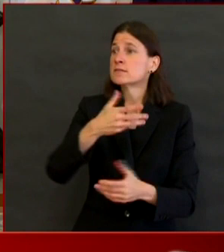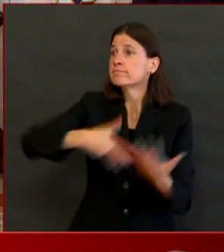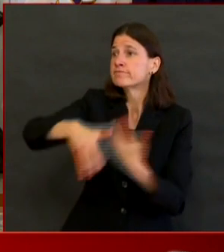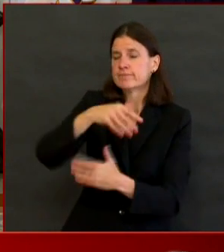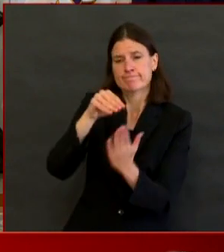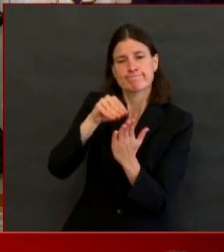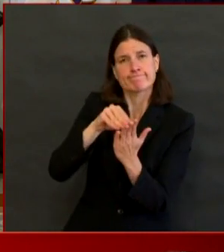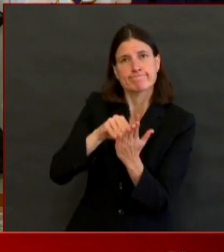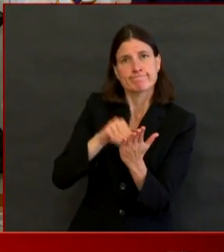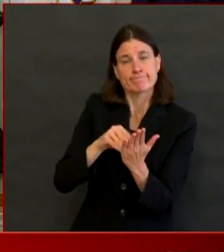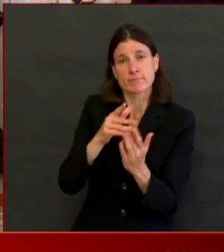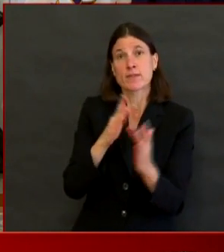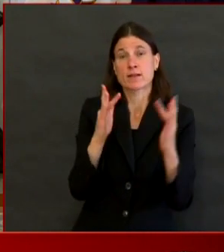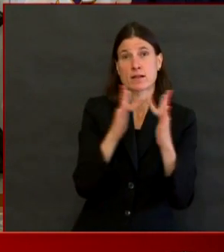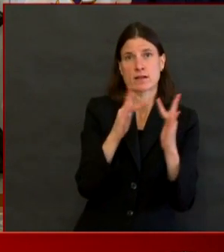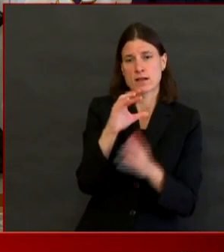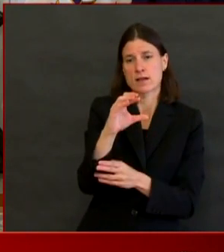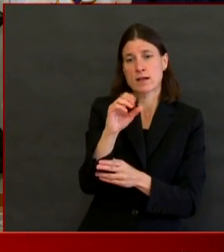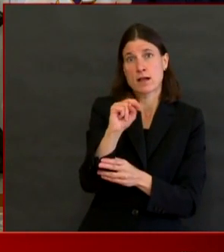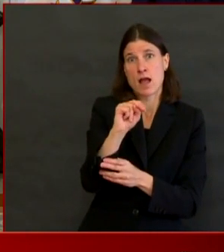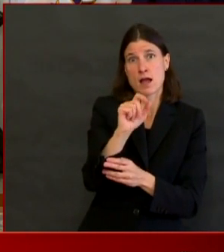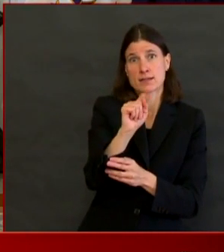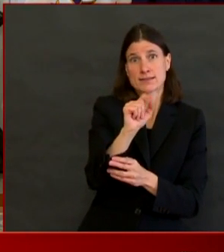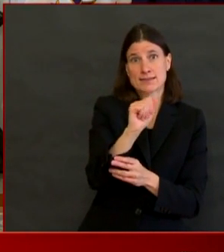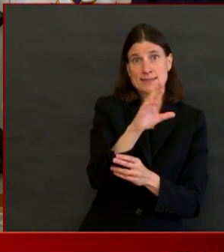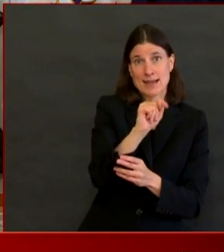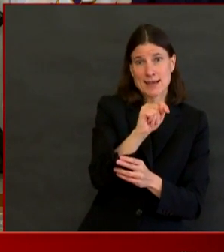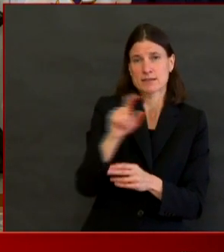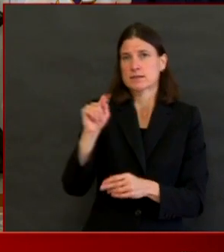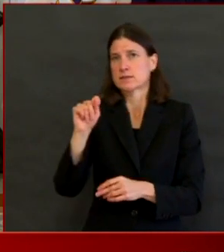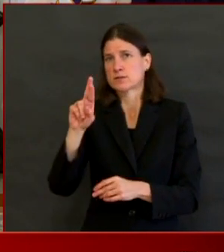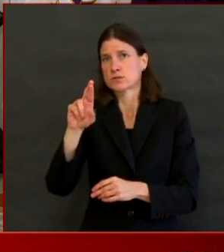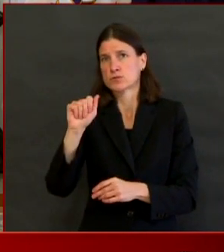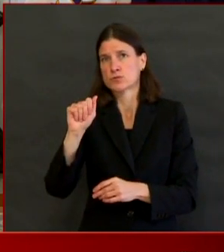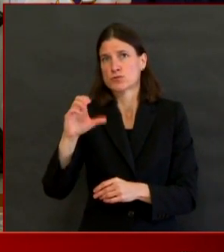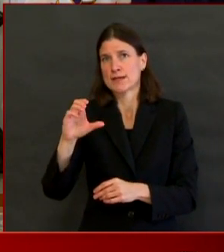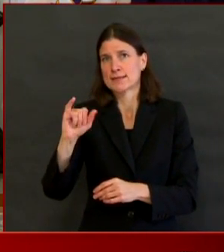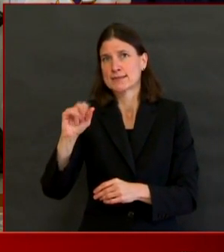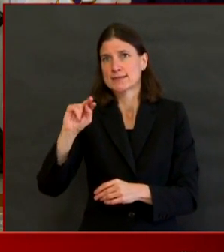to for quarantining and for isolation if they actually have symptoms.